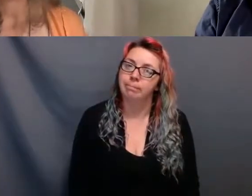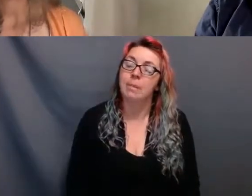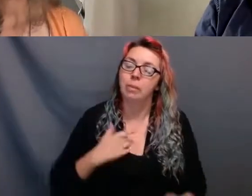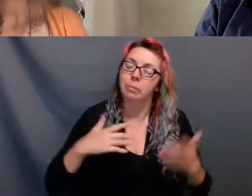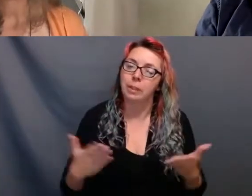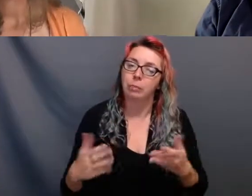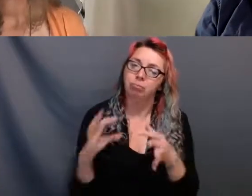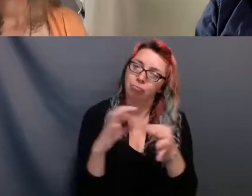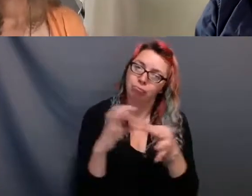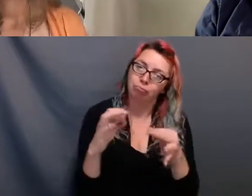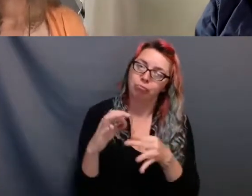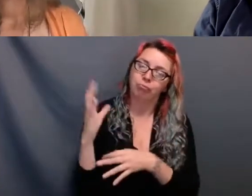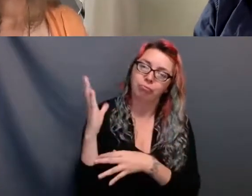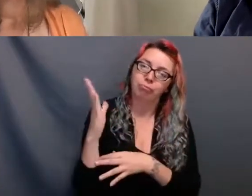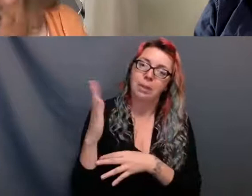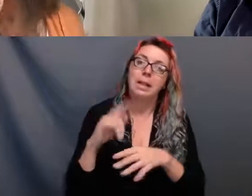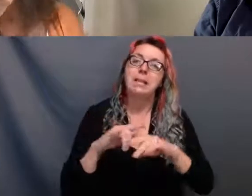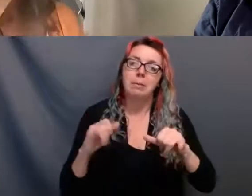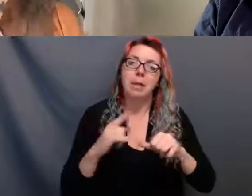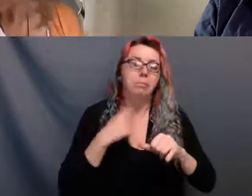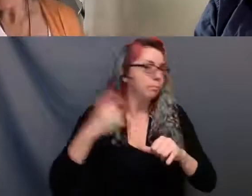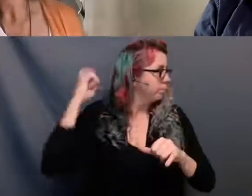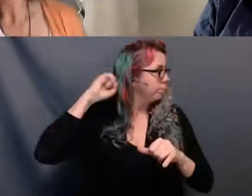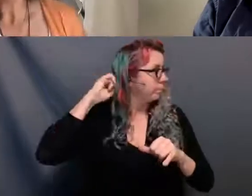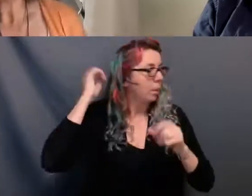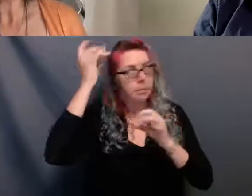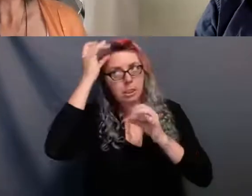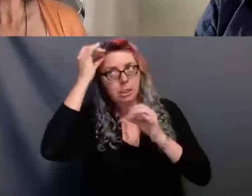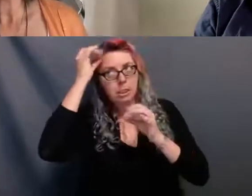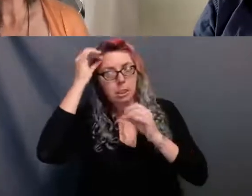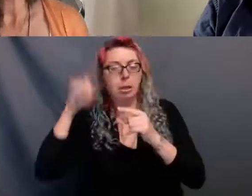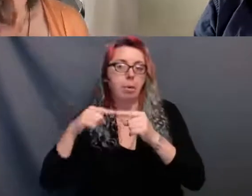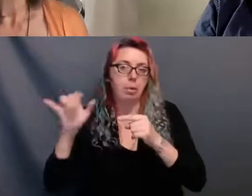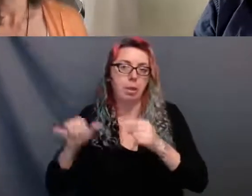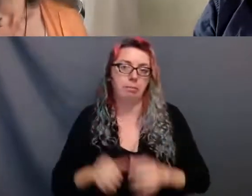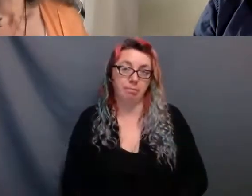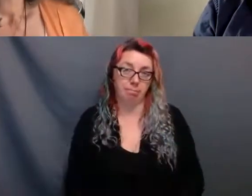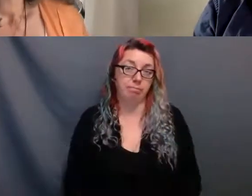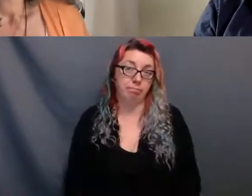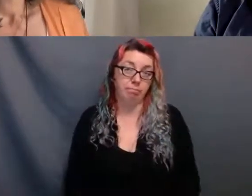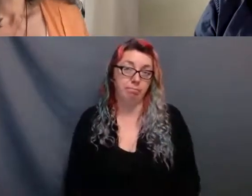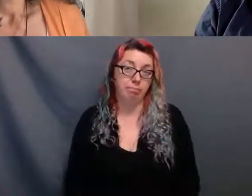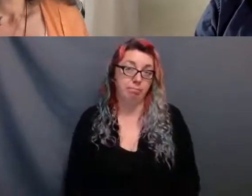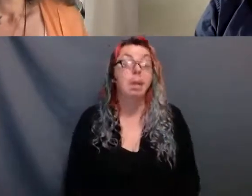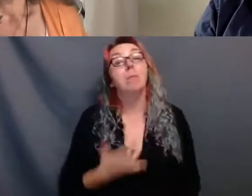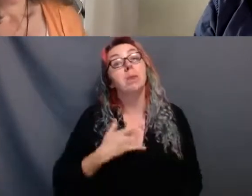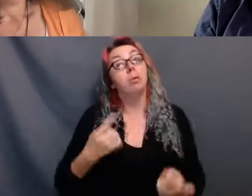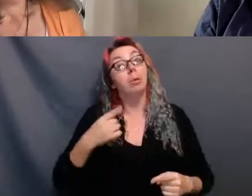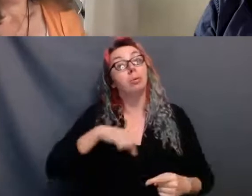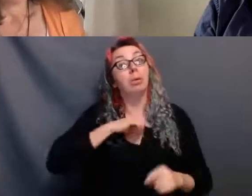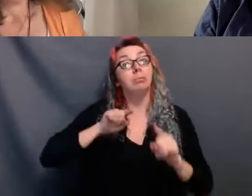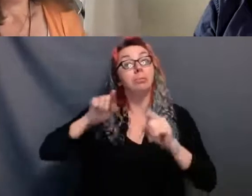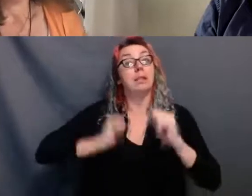with you. We are caught in theatre school often to leave all of our baggage at the door